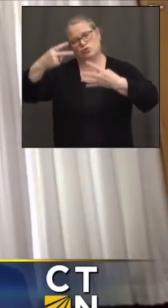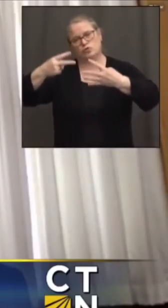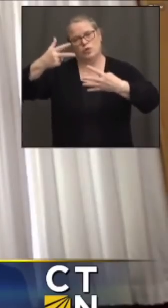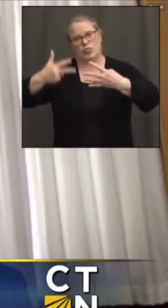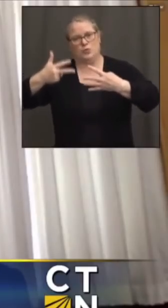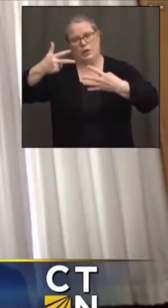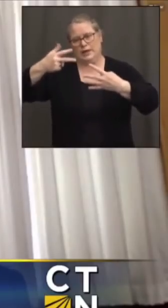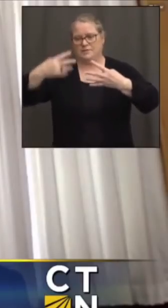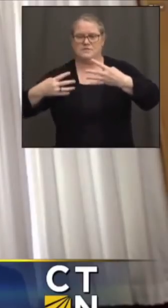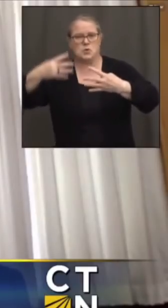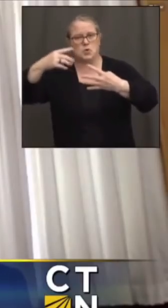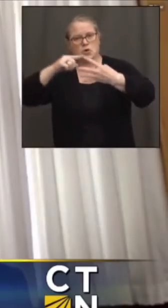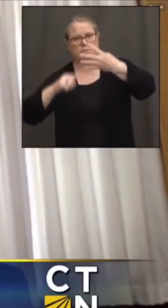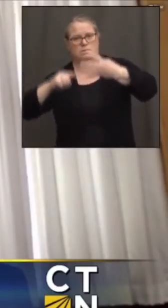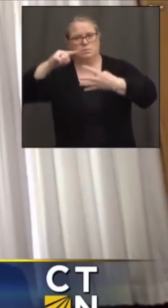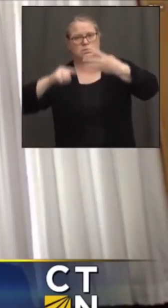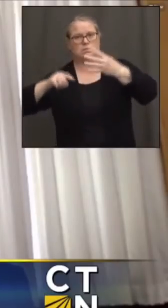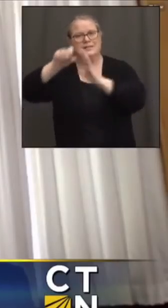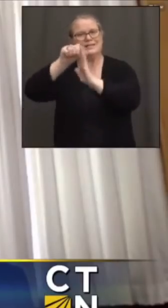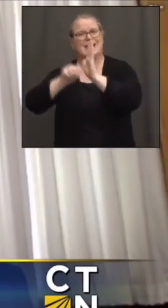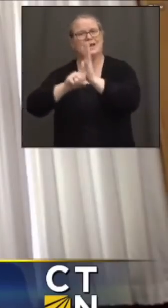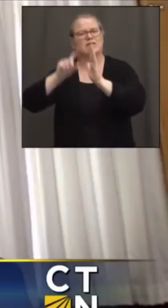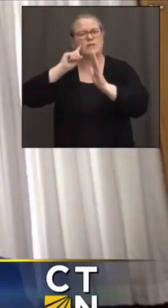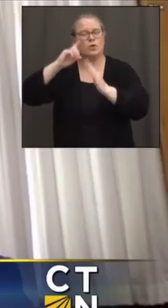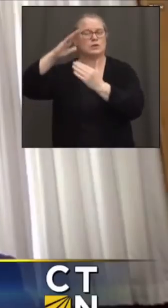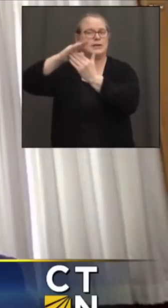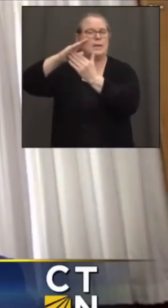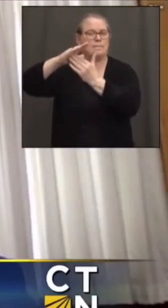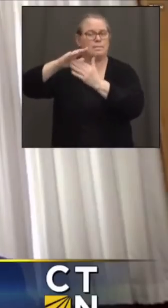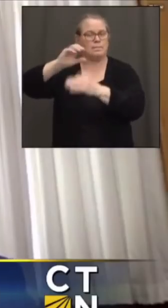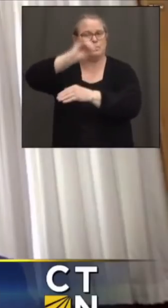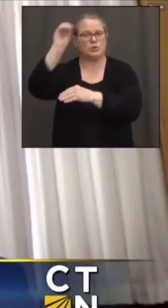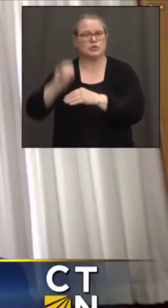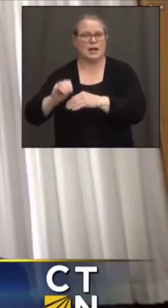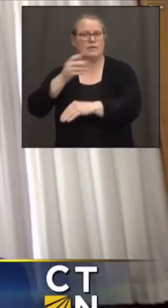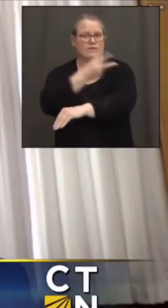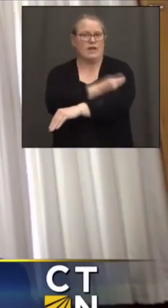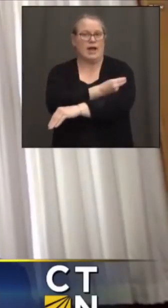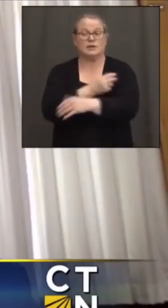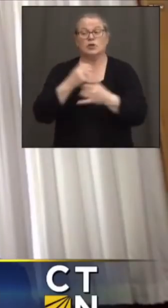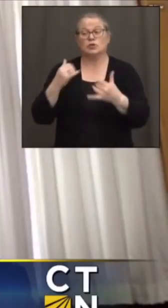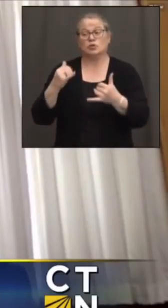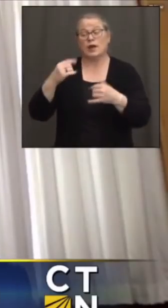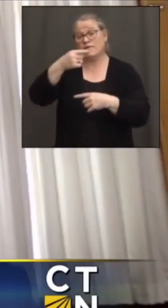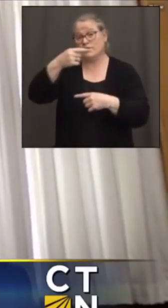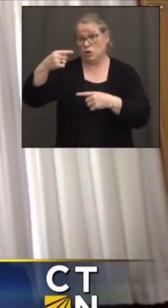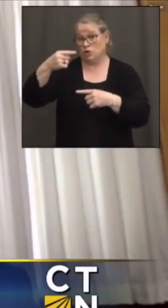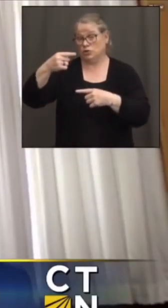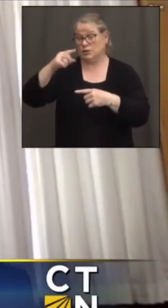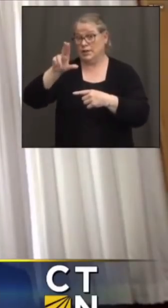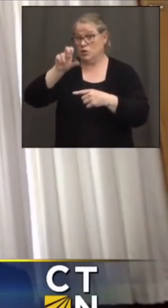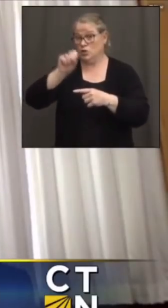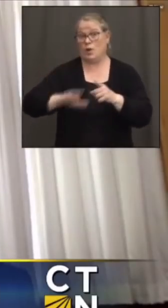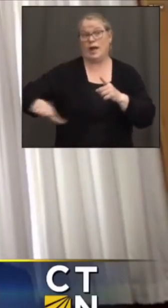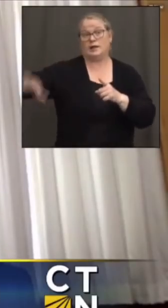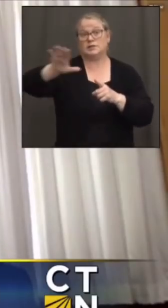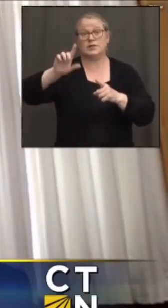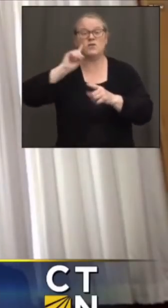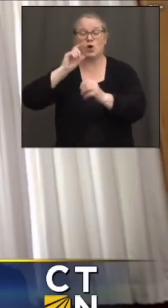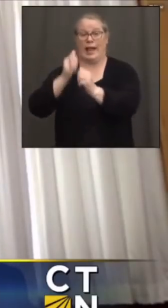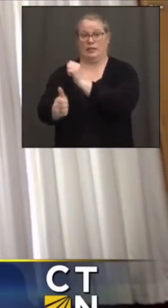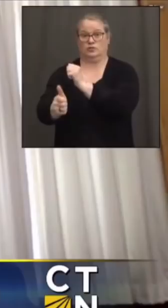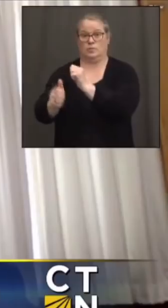available in December in terms of the percentage of our population that's been vaccinated. As of today, we're number one in the nation in terms of the eligible